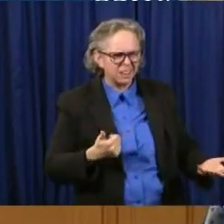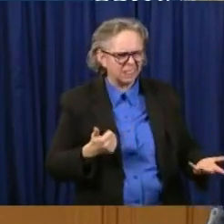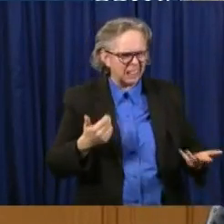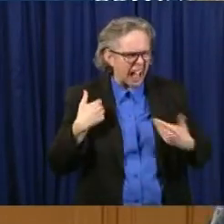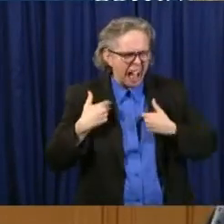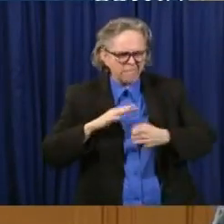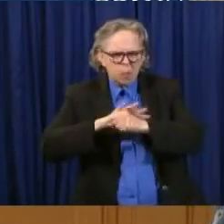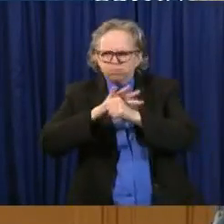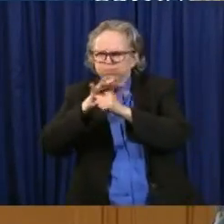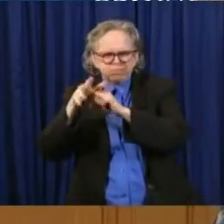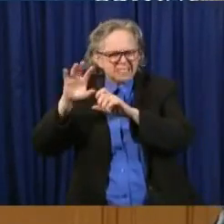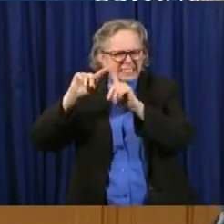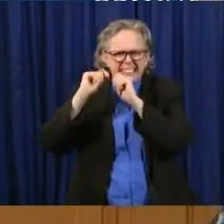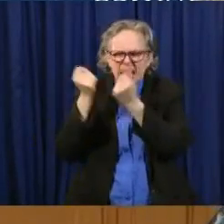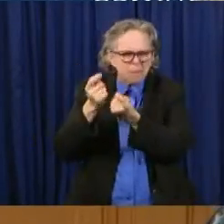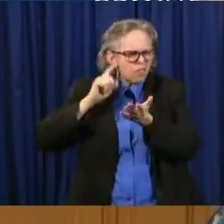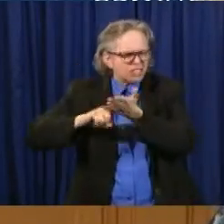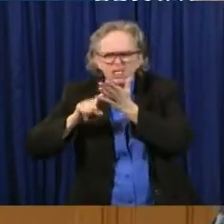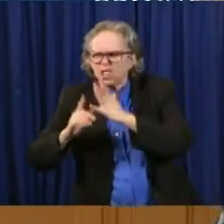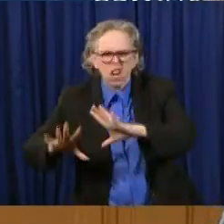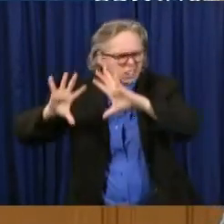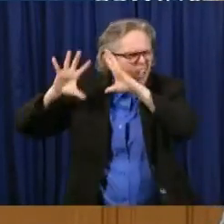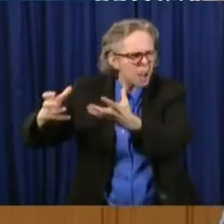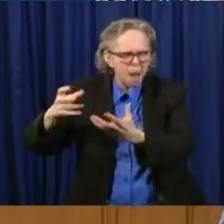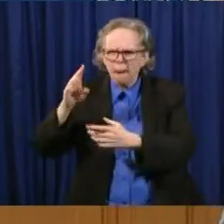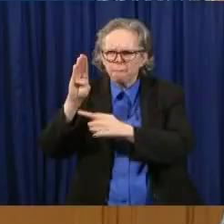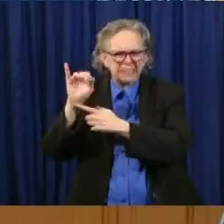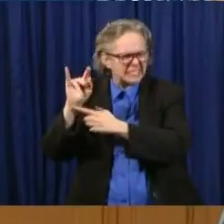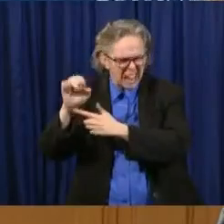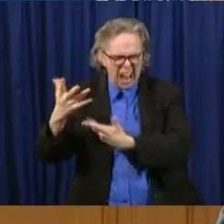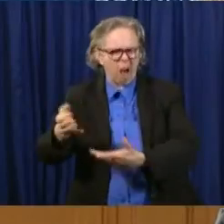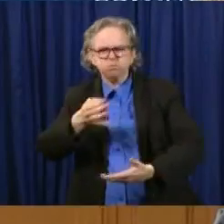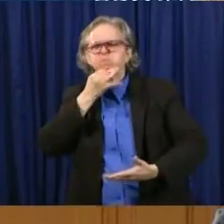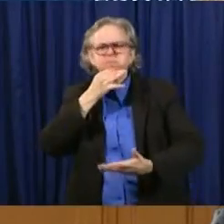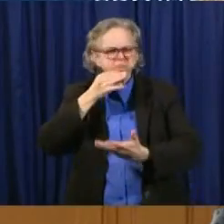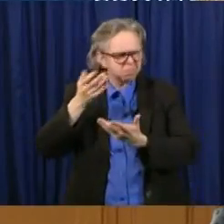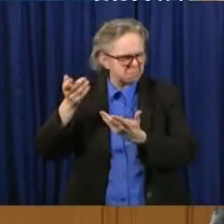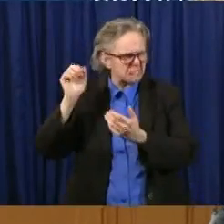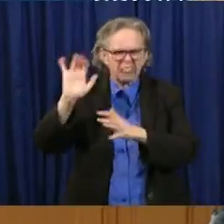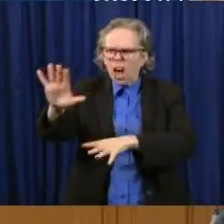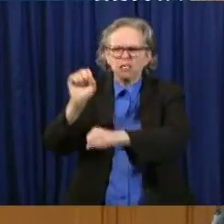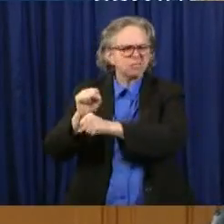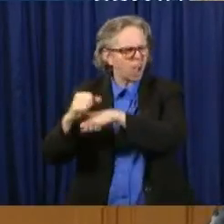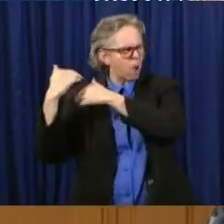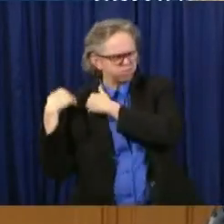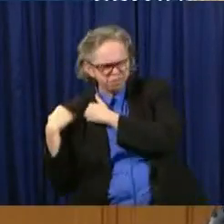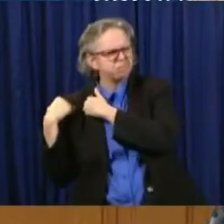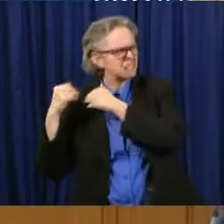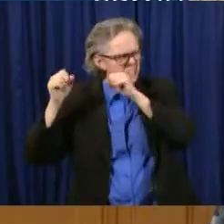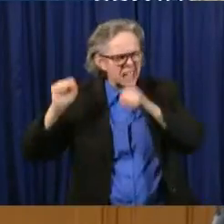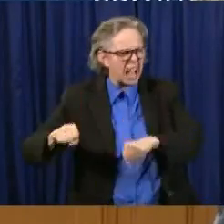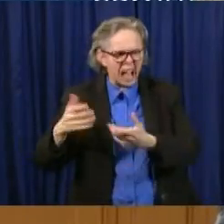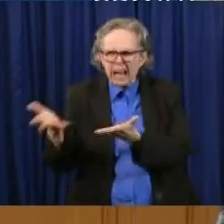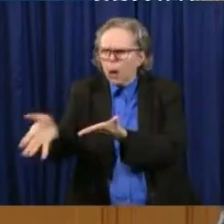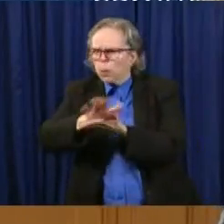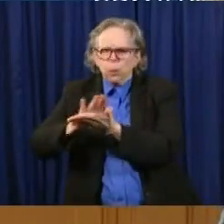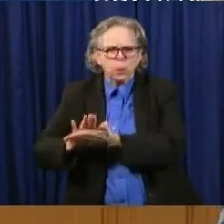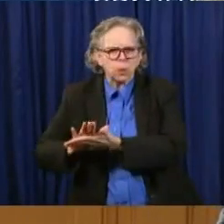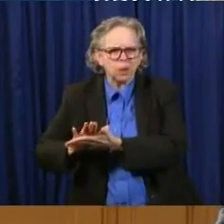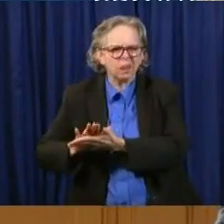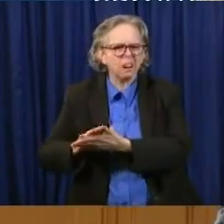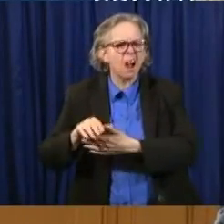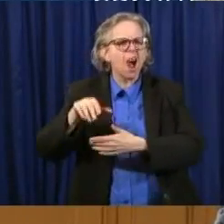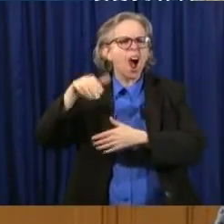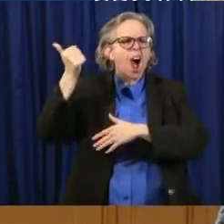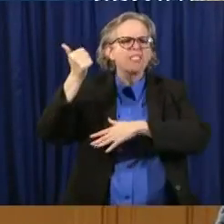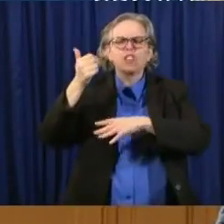researchers at Battelle who basically do this for a living, is decontaminate various surfaces,